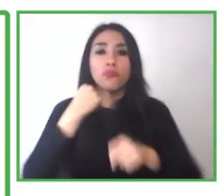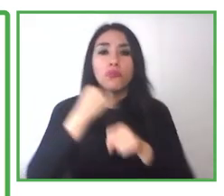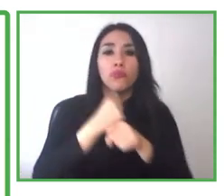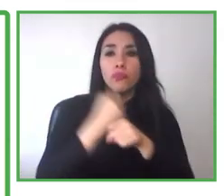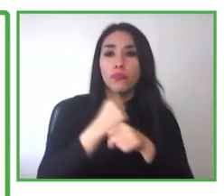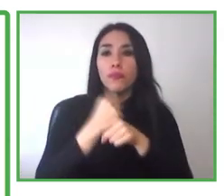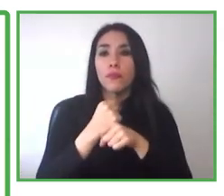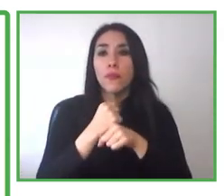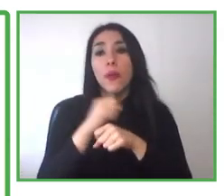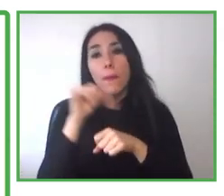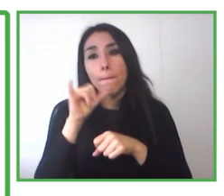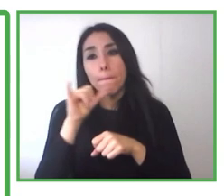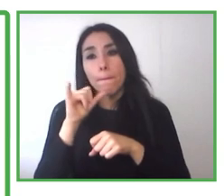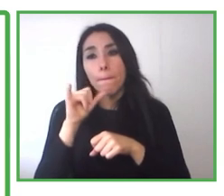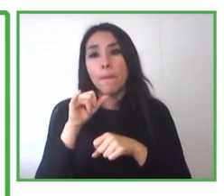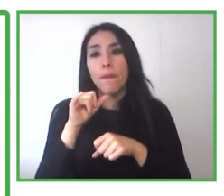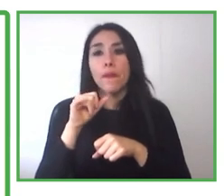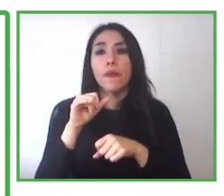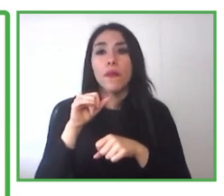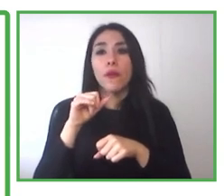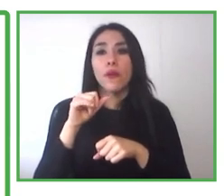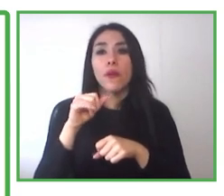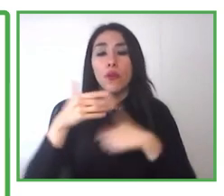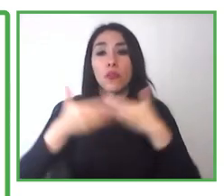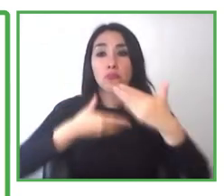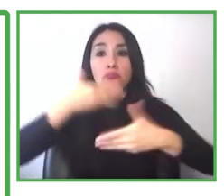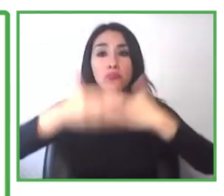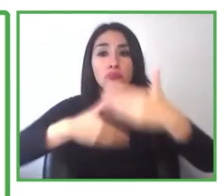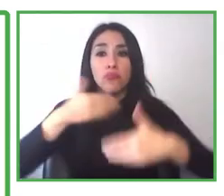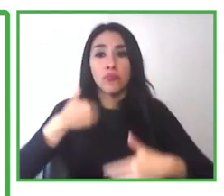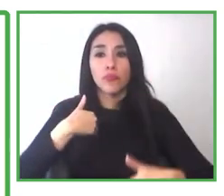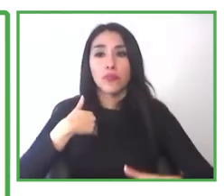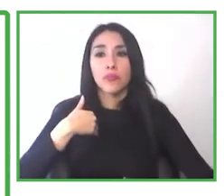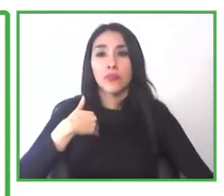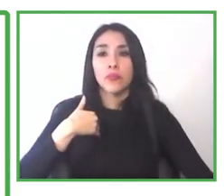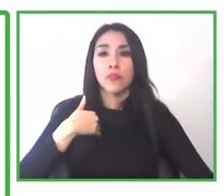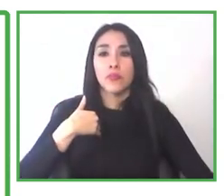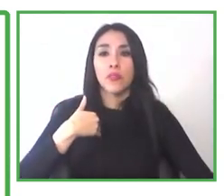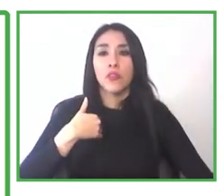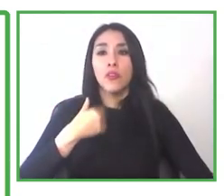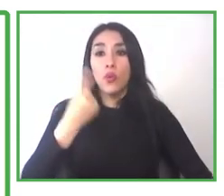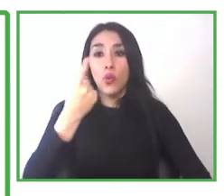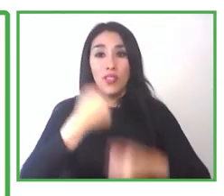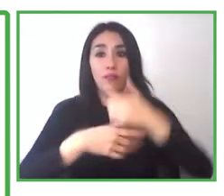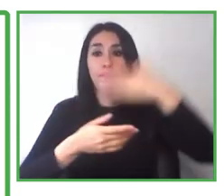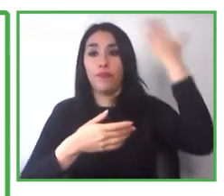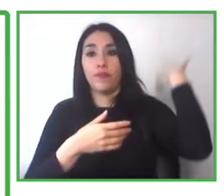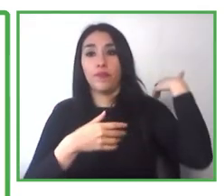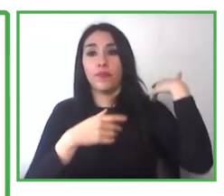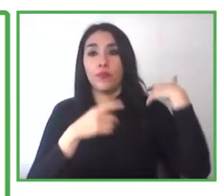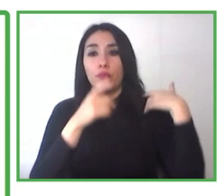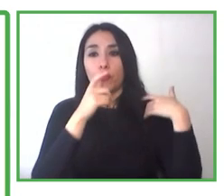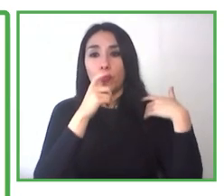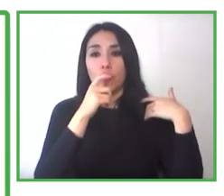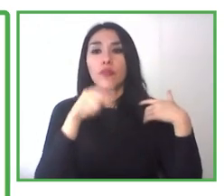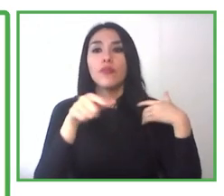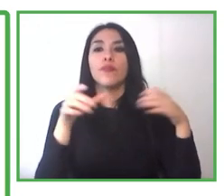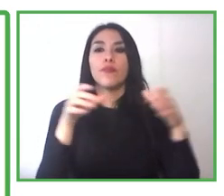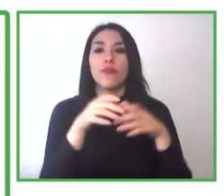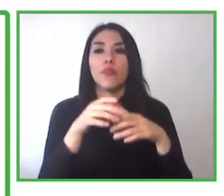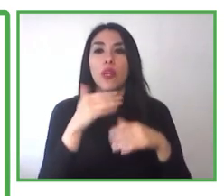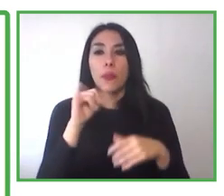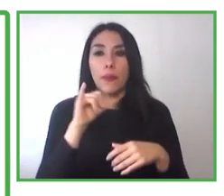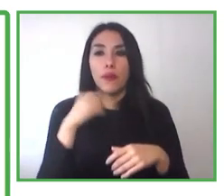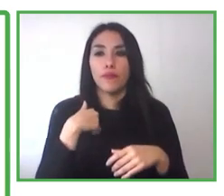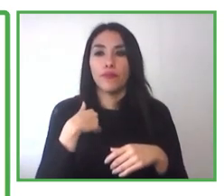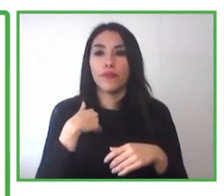experience that I'm talking about was awarded back then, a couple of years ago, by Zero Project, through the Foundation Descouvreme, where we